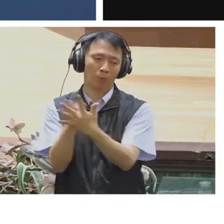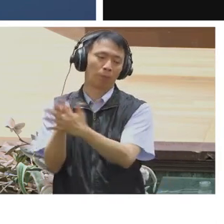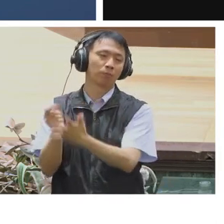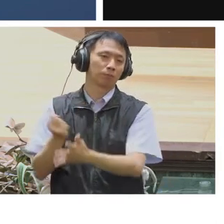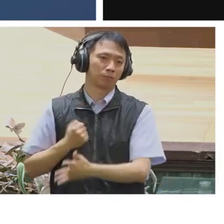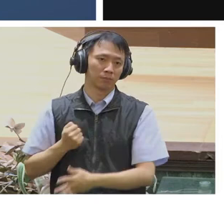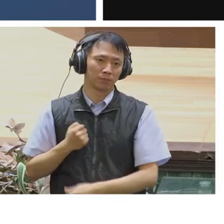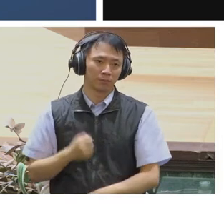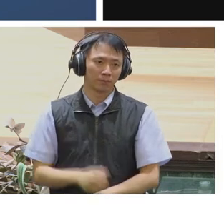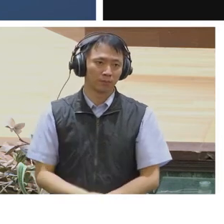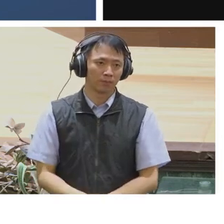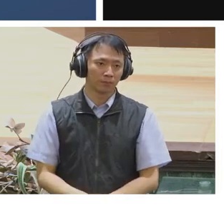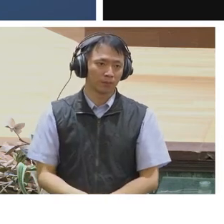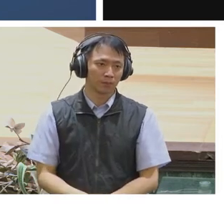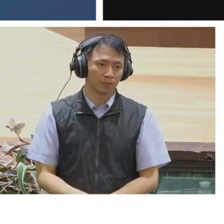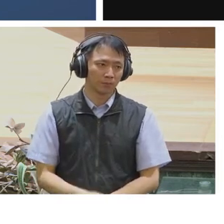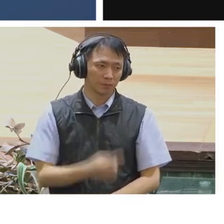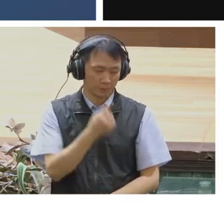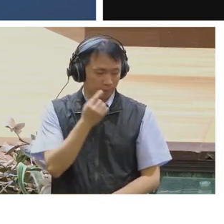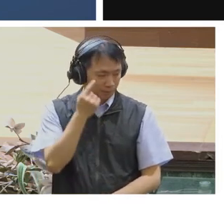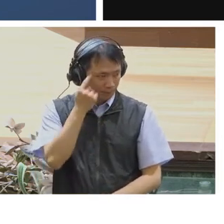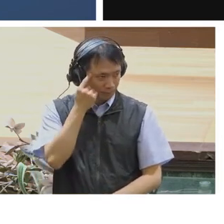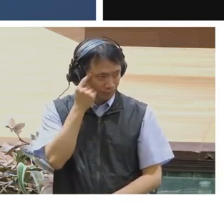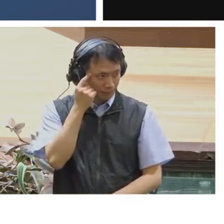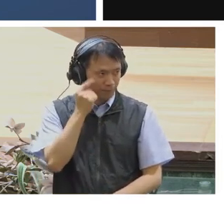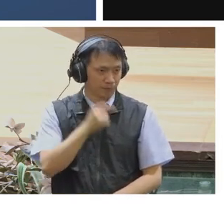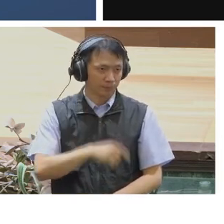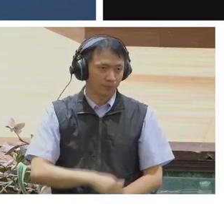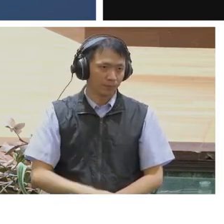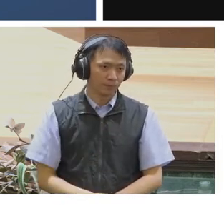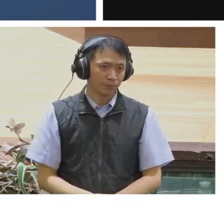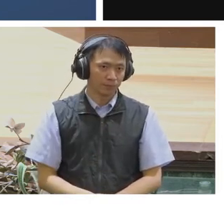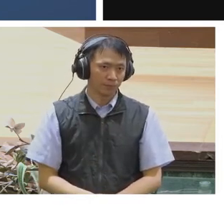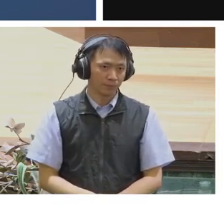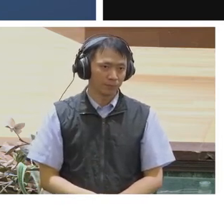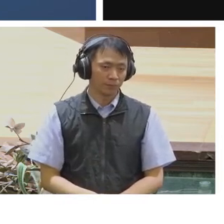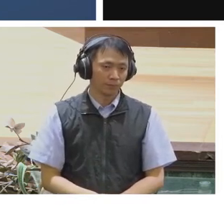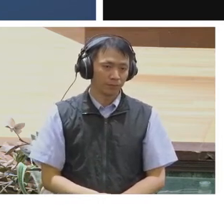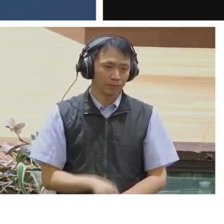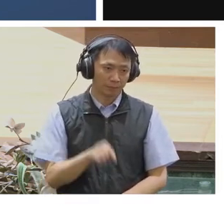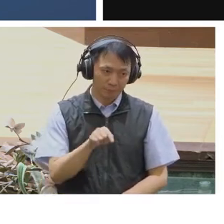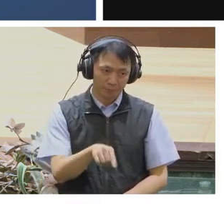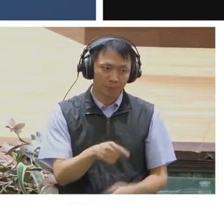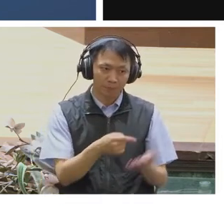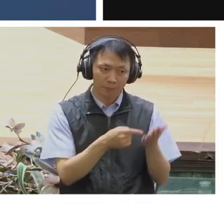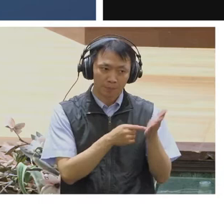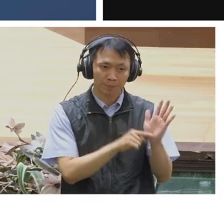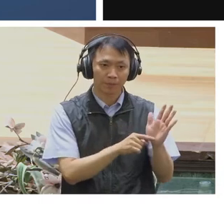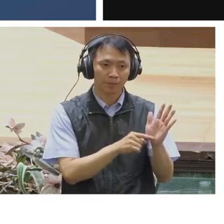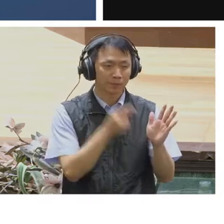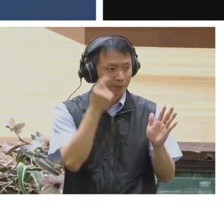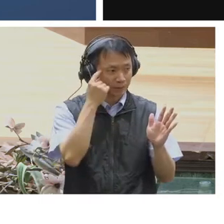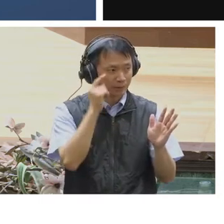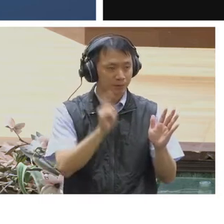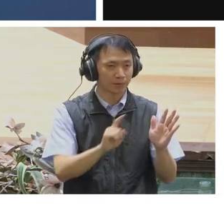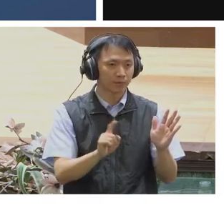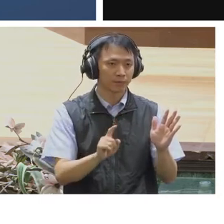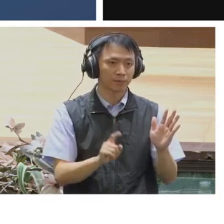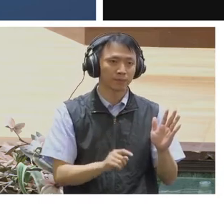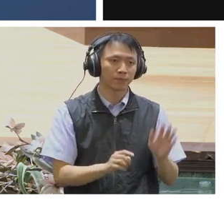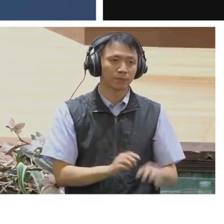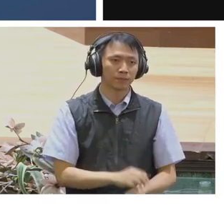I think that this demonstrates concretely